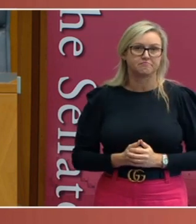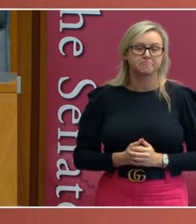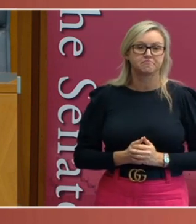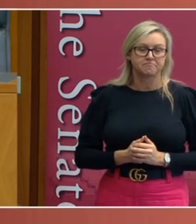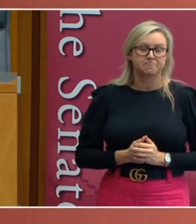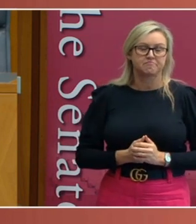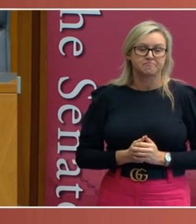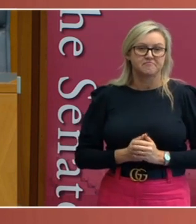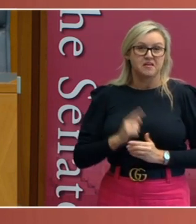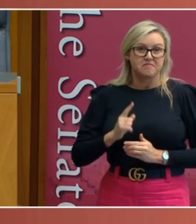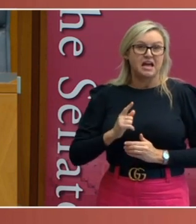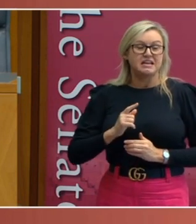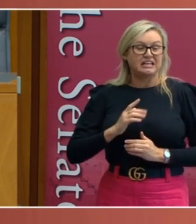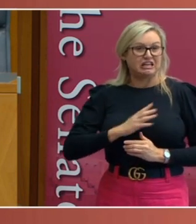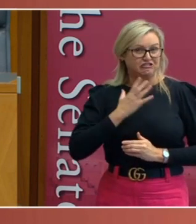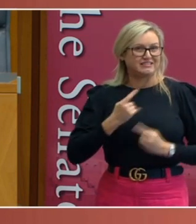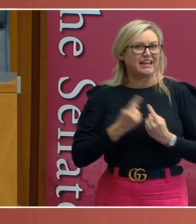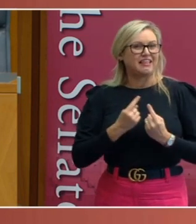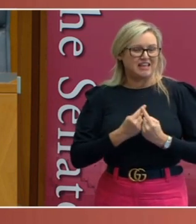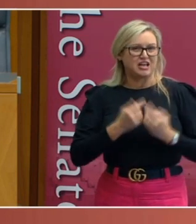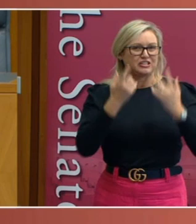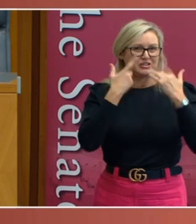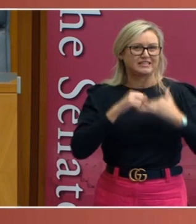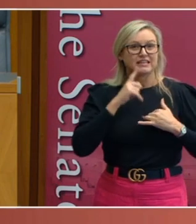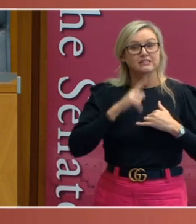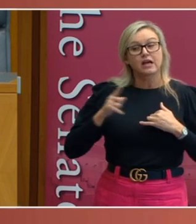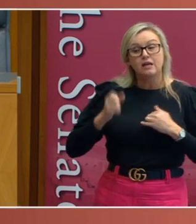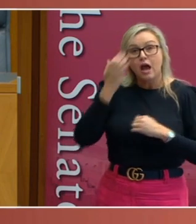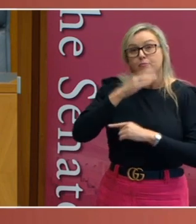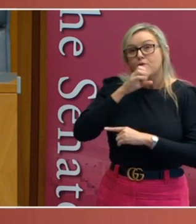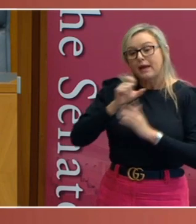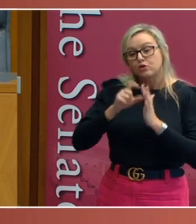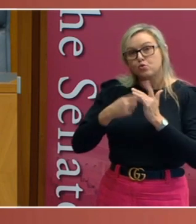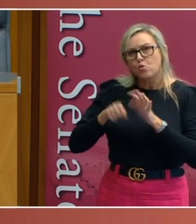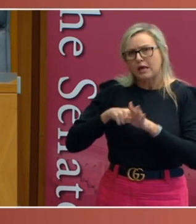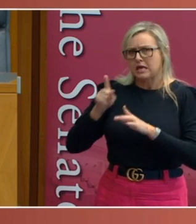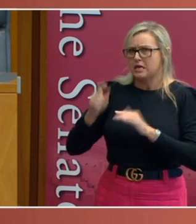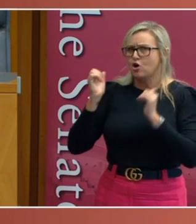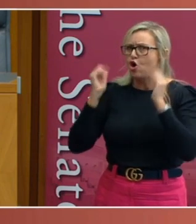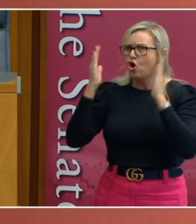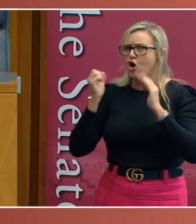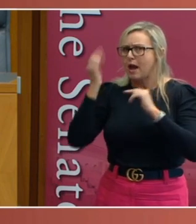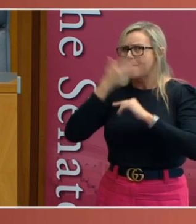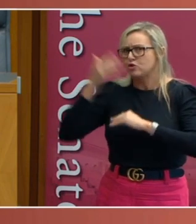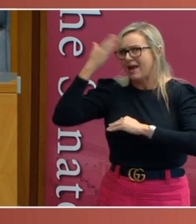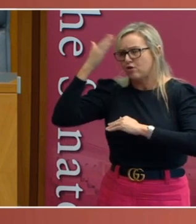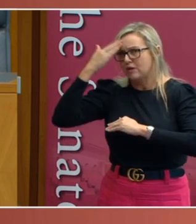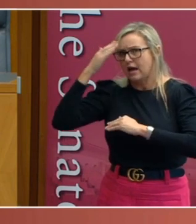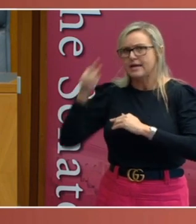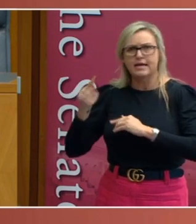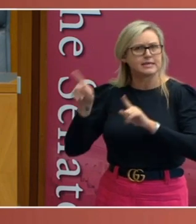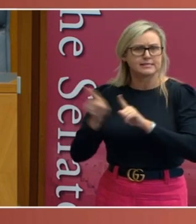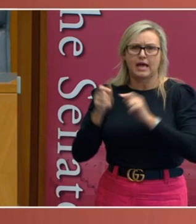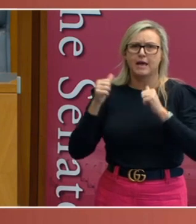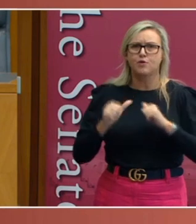provocatively, he told the court that Dooley, as a tribal law carrier, had the equivalent status as